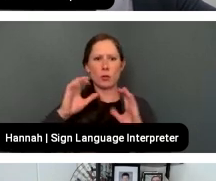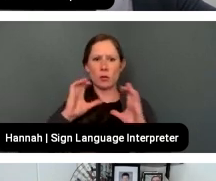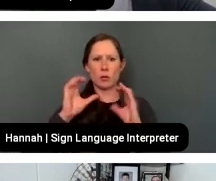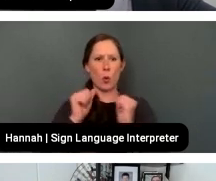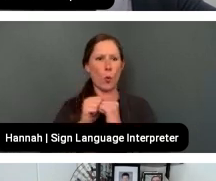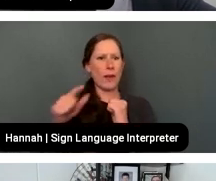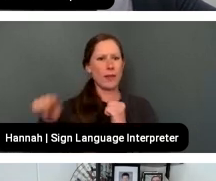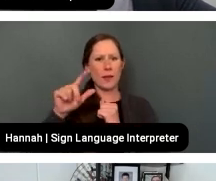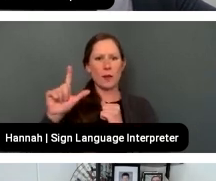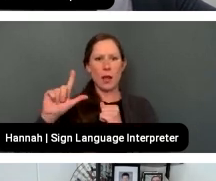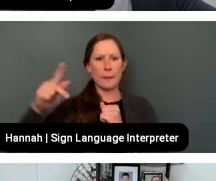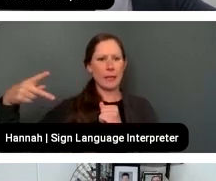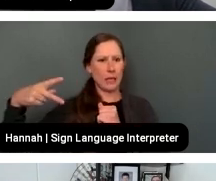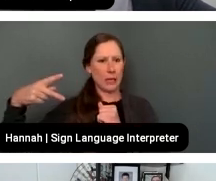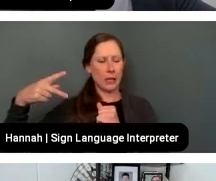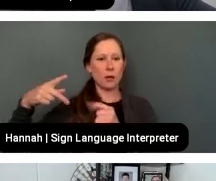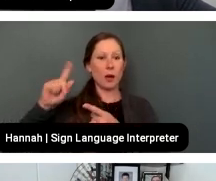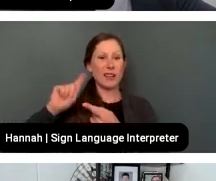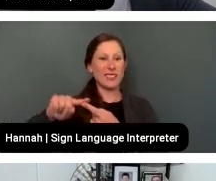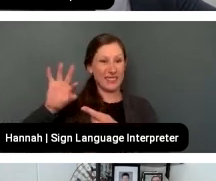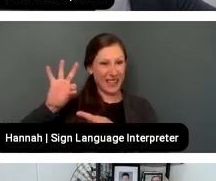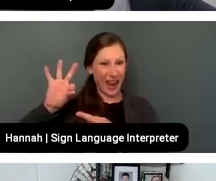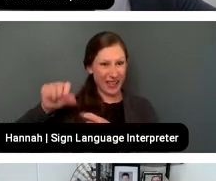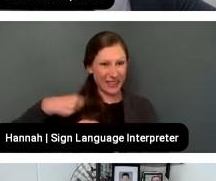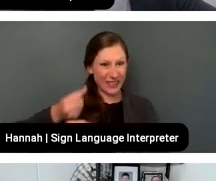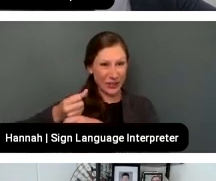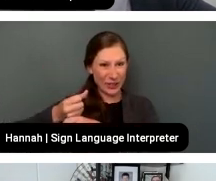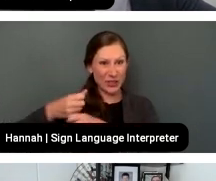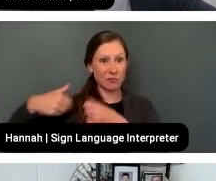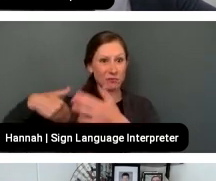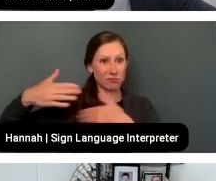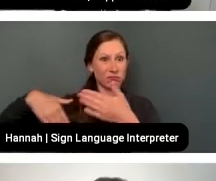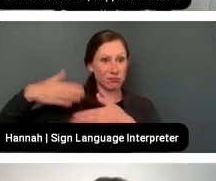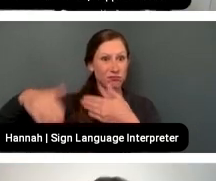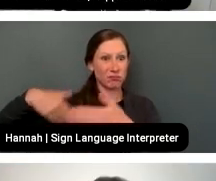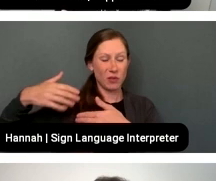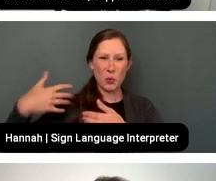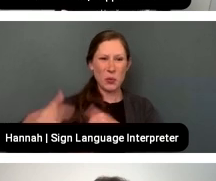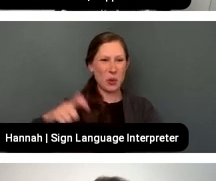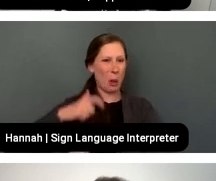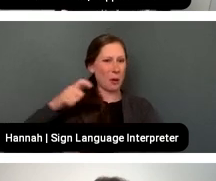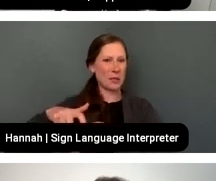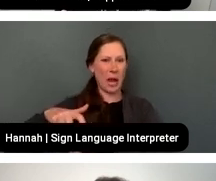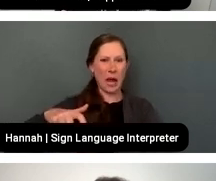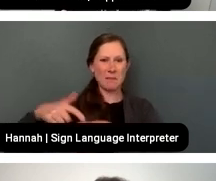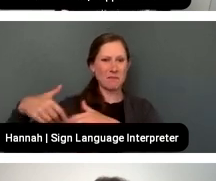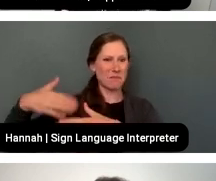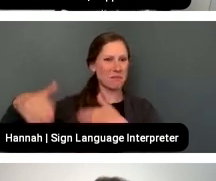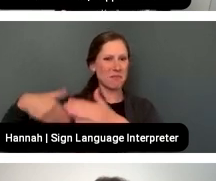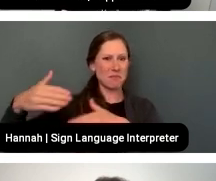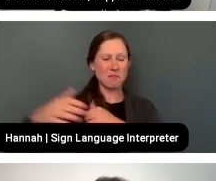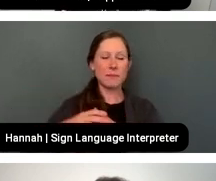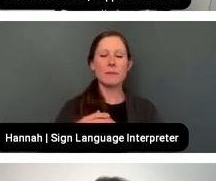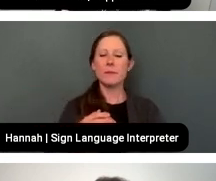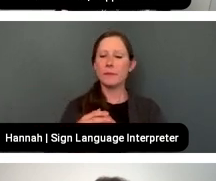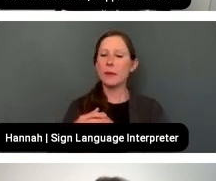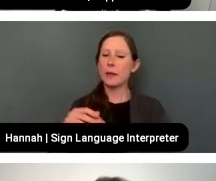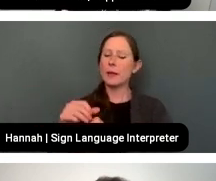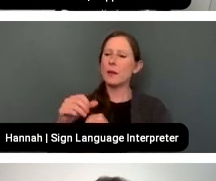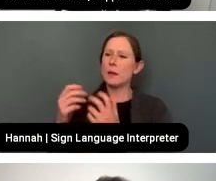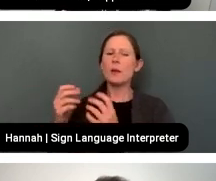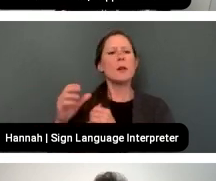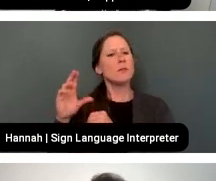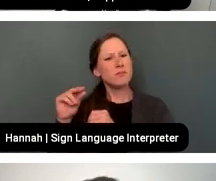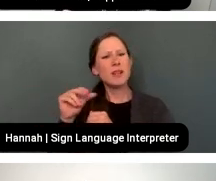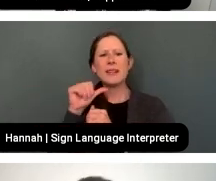nine years into the VC game. That's a long time. Well, not that you won't, it's just that there's more LPs institutionally that will want to wait